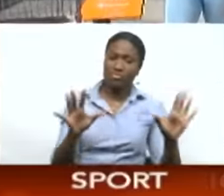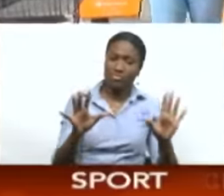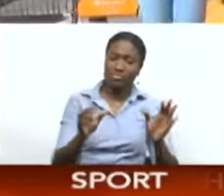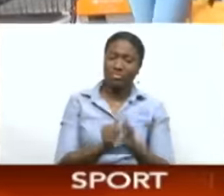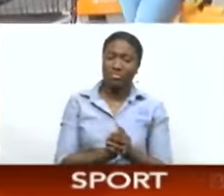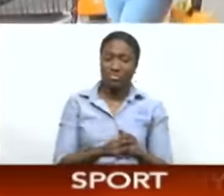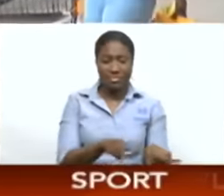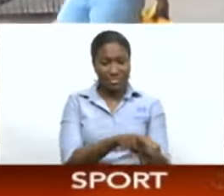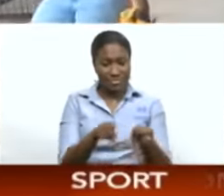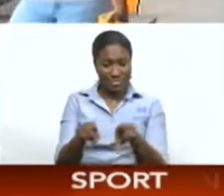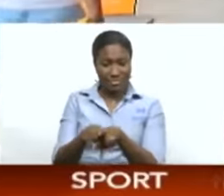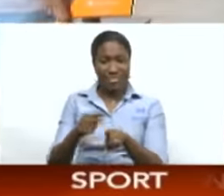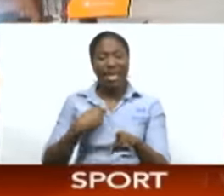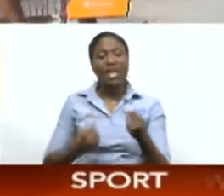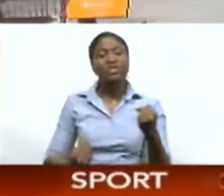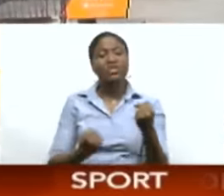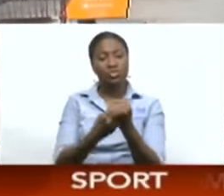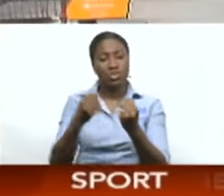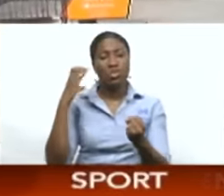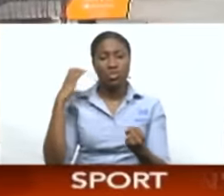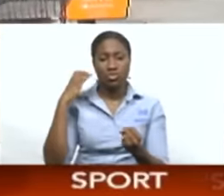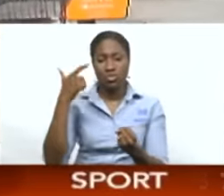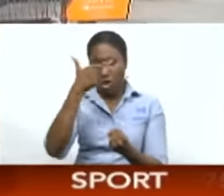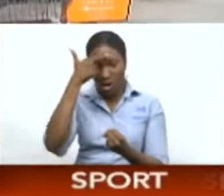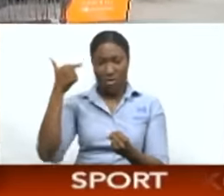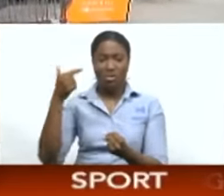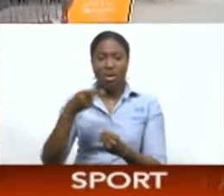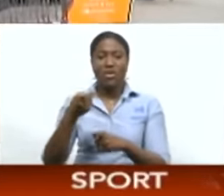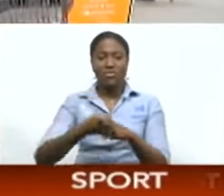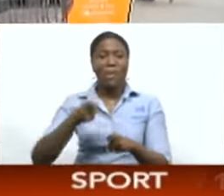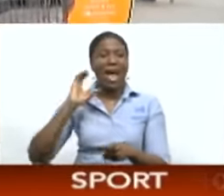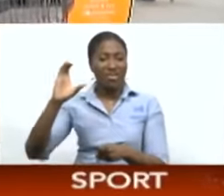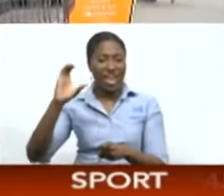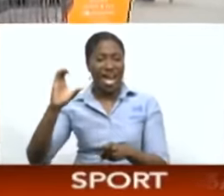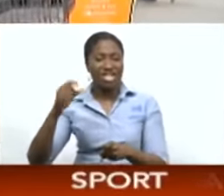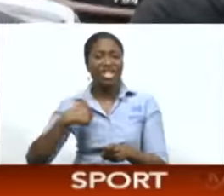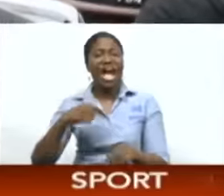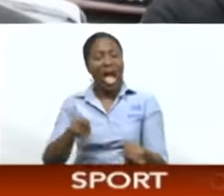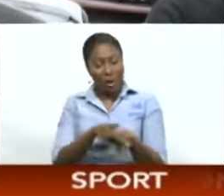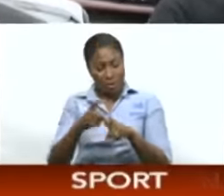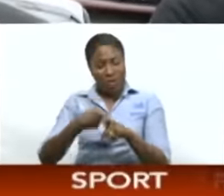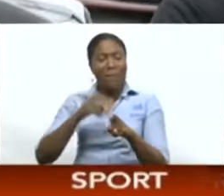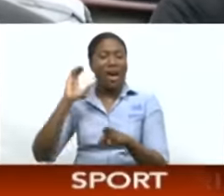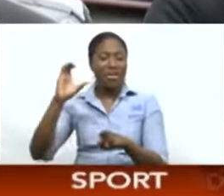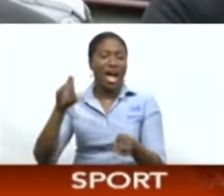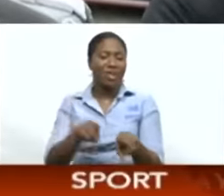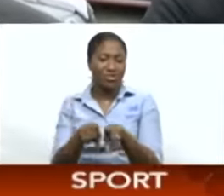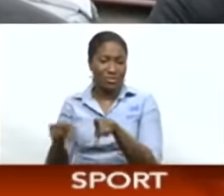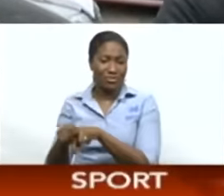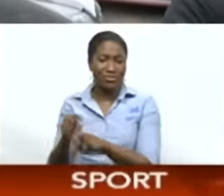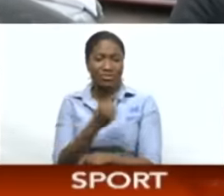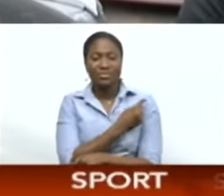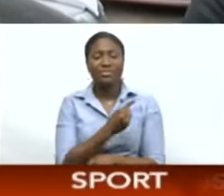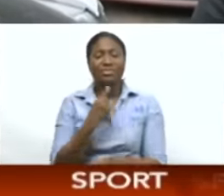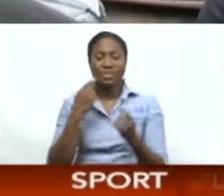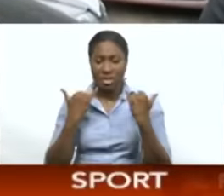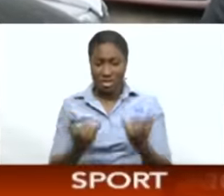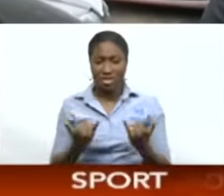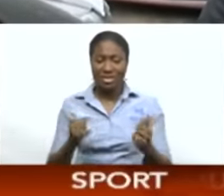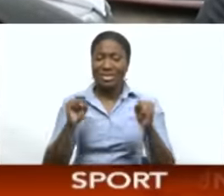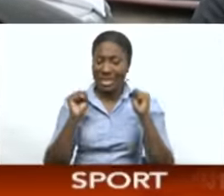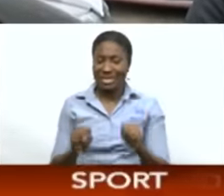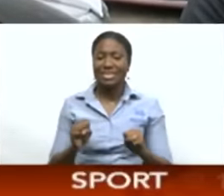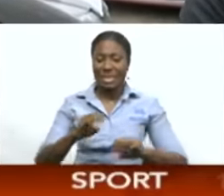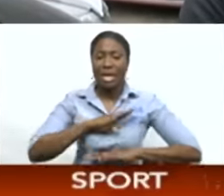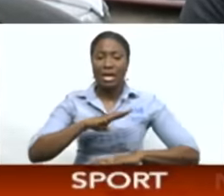Plus, I support Angus Eve because I'm from Karanaj and Angus Eve is also from Karanaj. Well, currently, yes, because